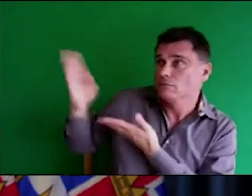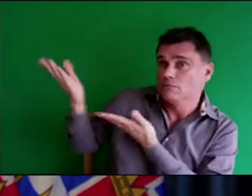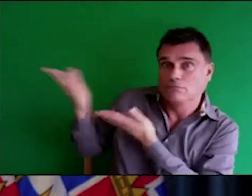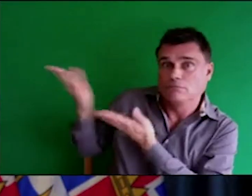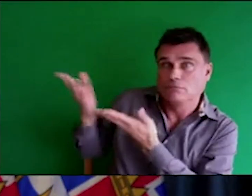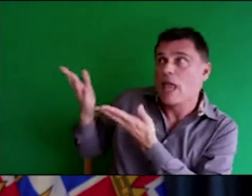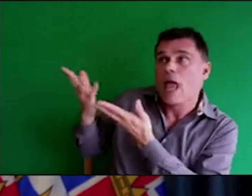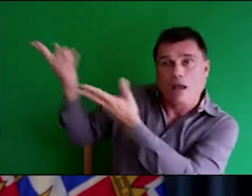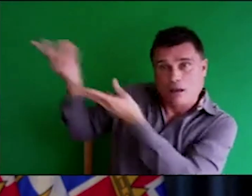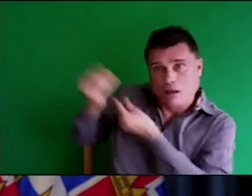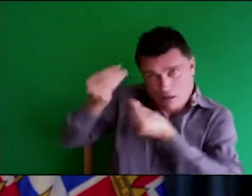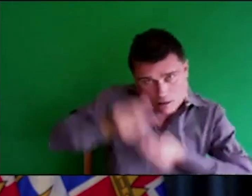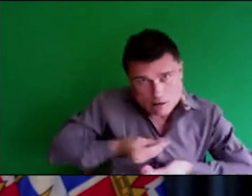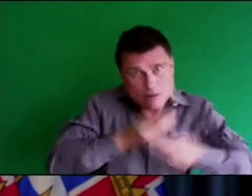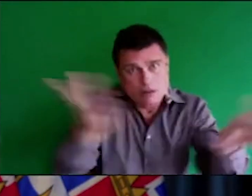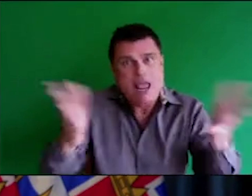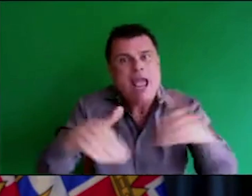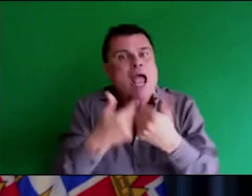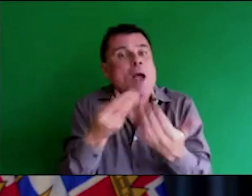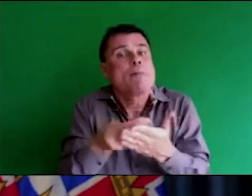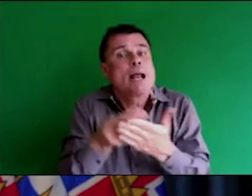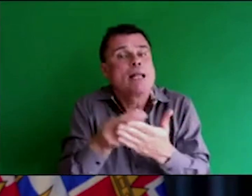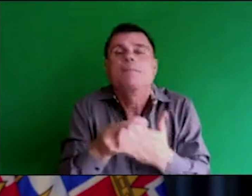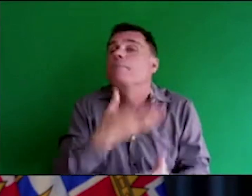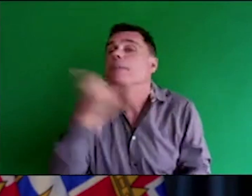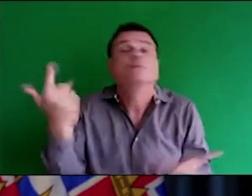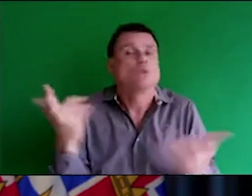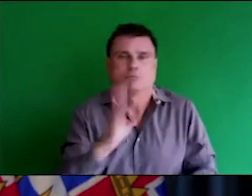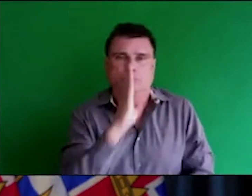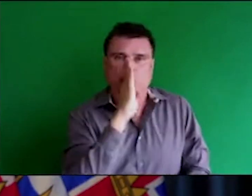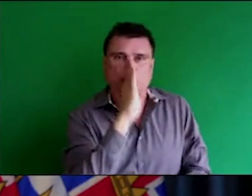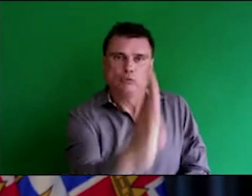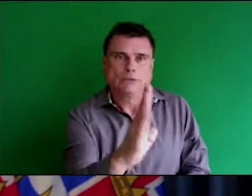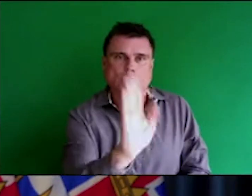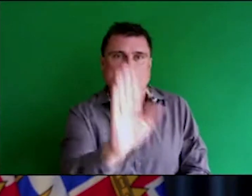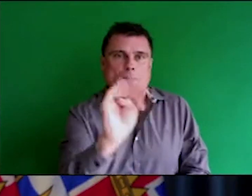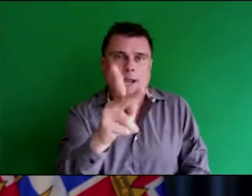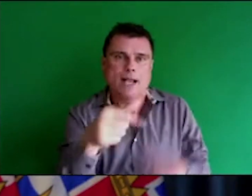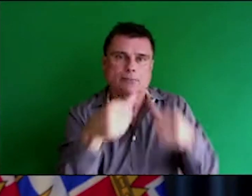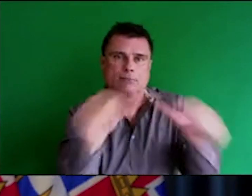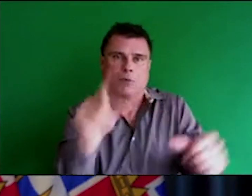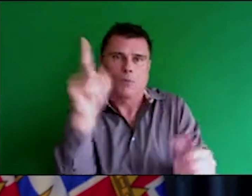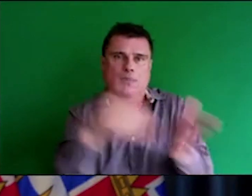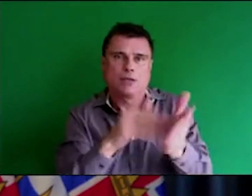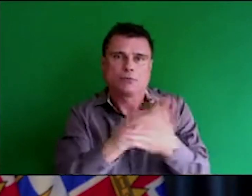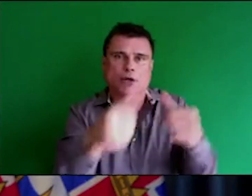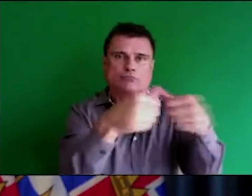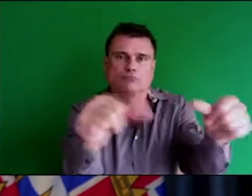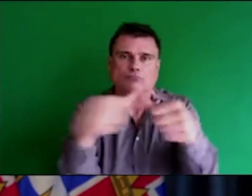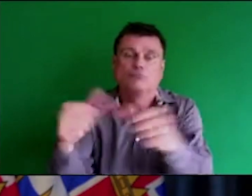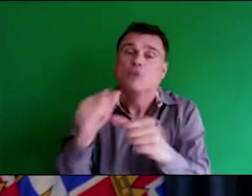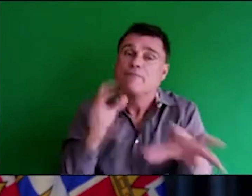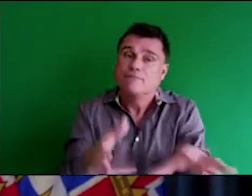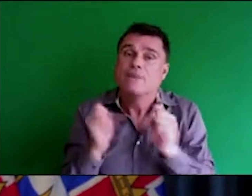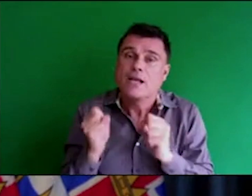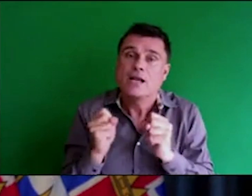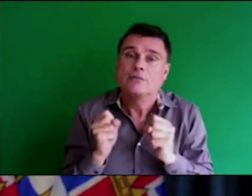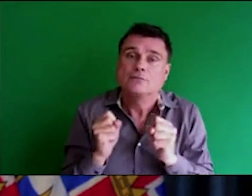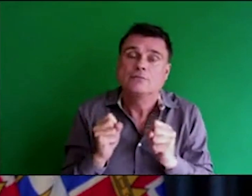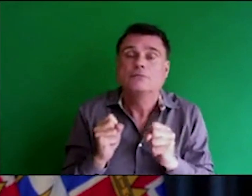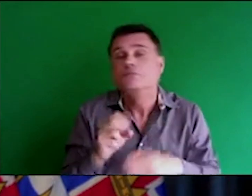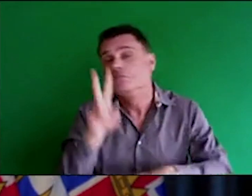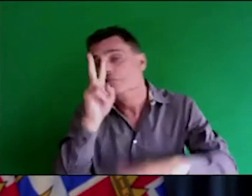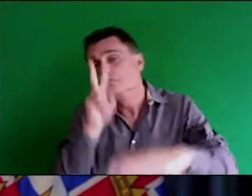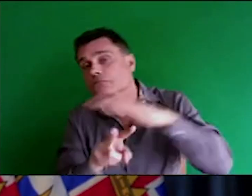And we're hopeful that we can do this very quickly. But I can't predict when in December or early January that will happen. But I can